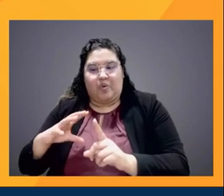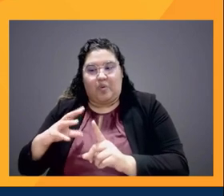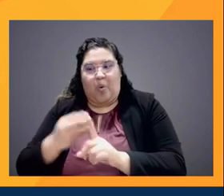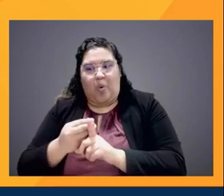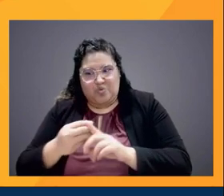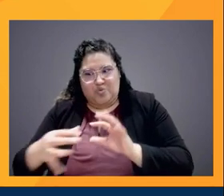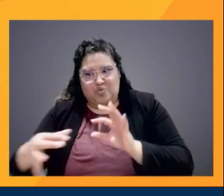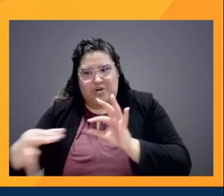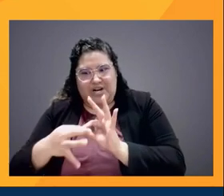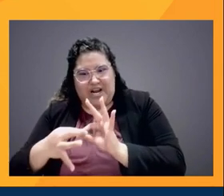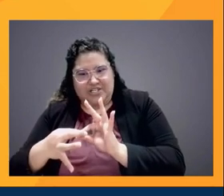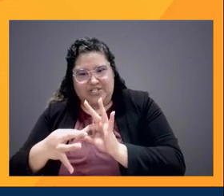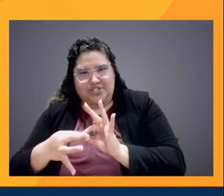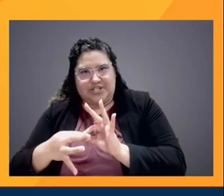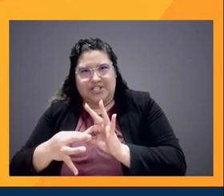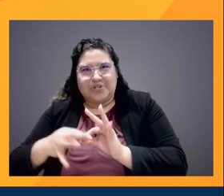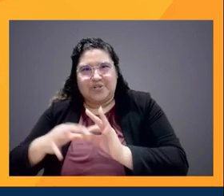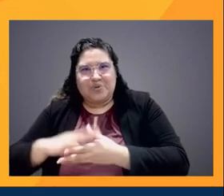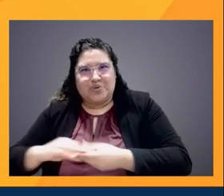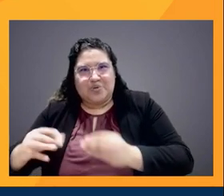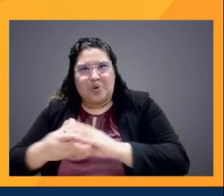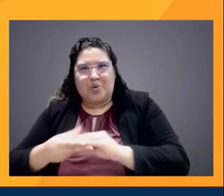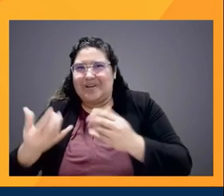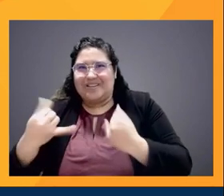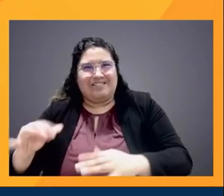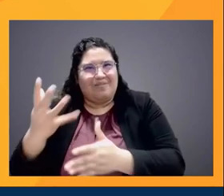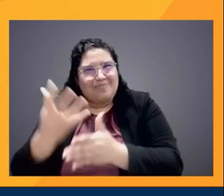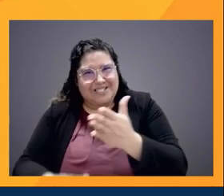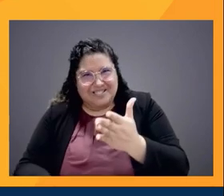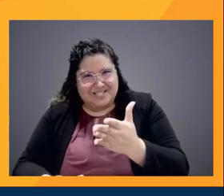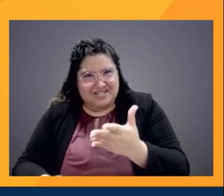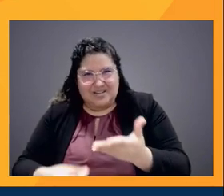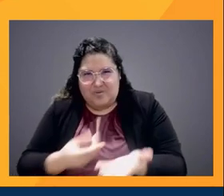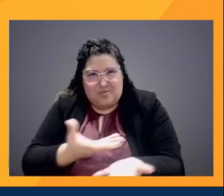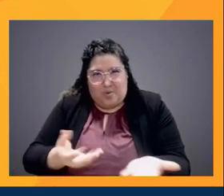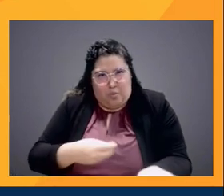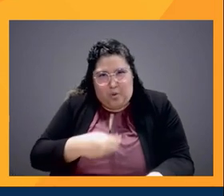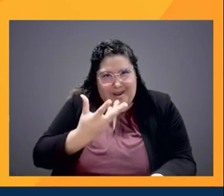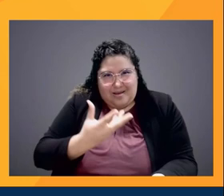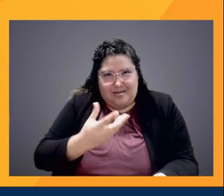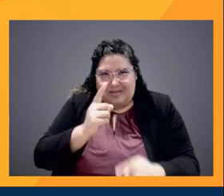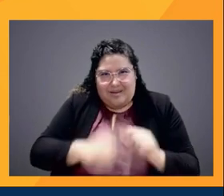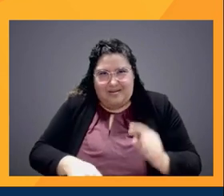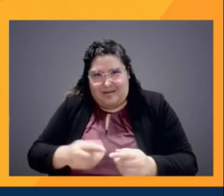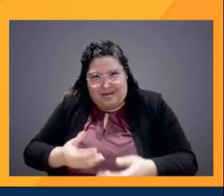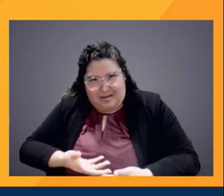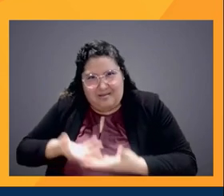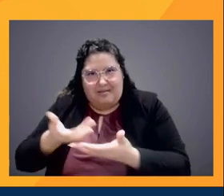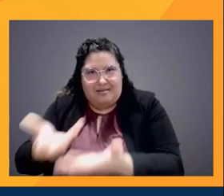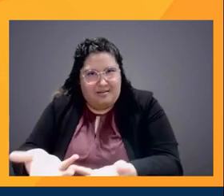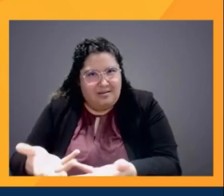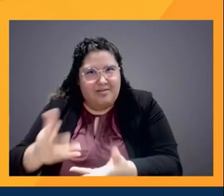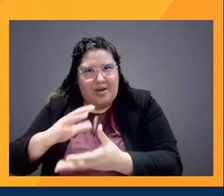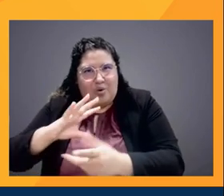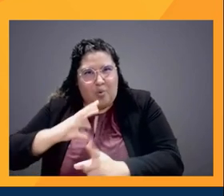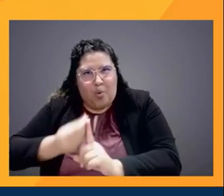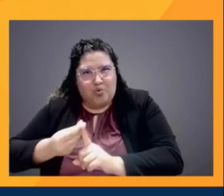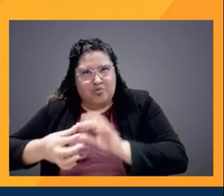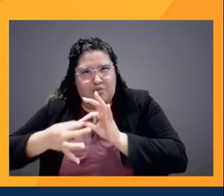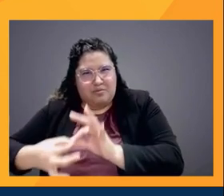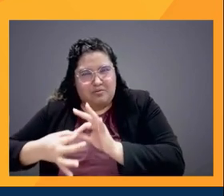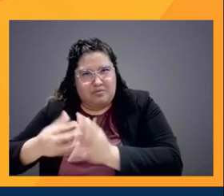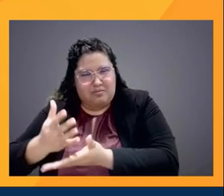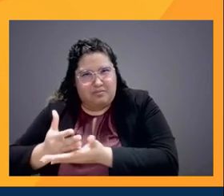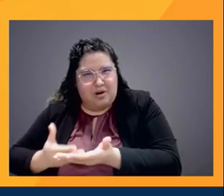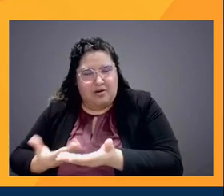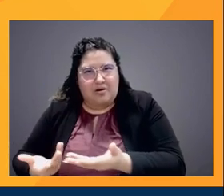to these stories is still missing, right? So, so that's where you need to see that the companies make